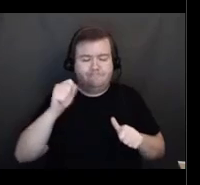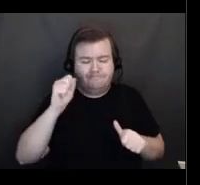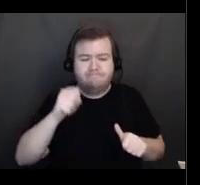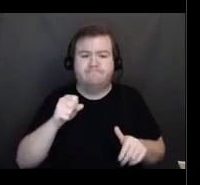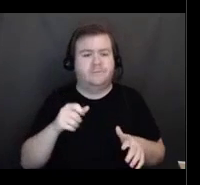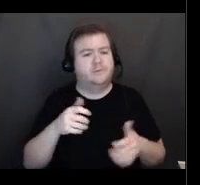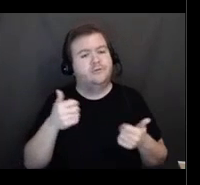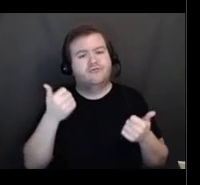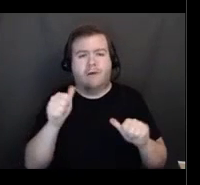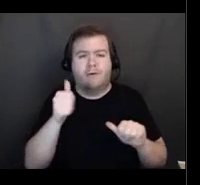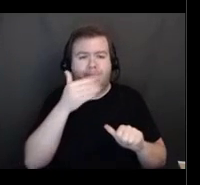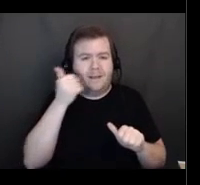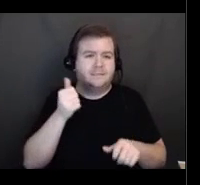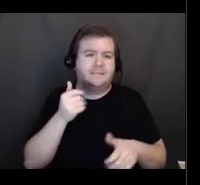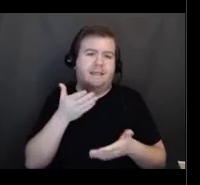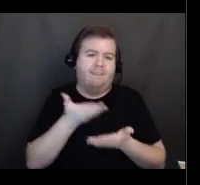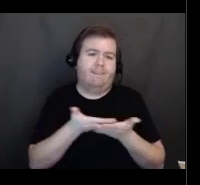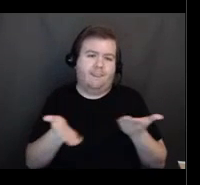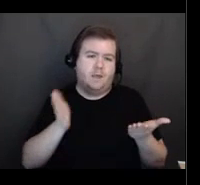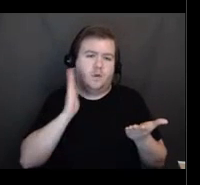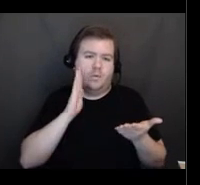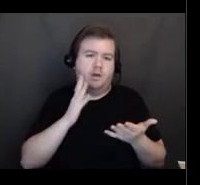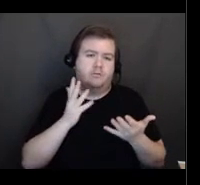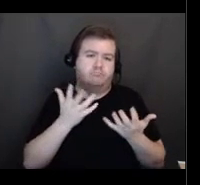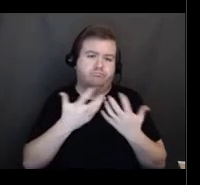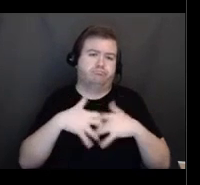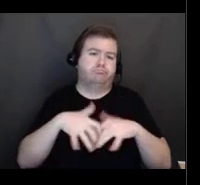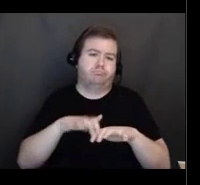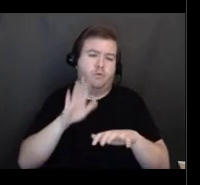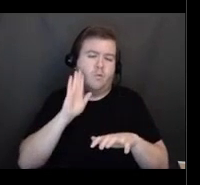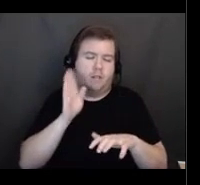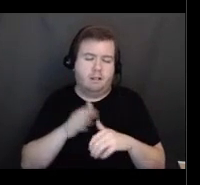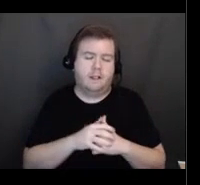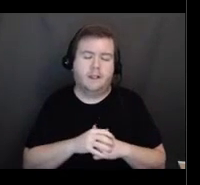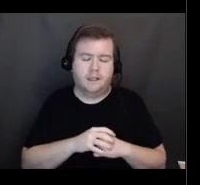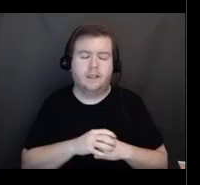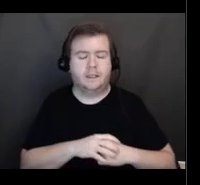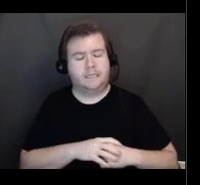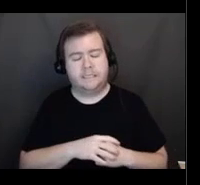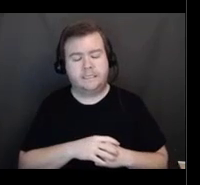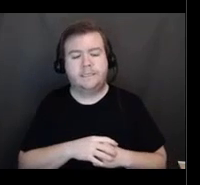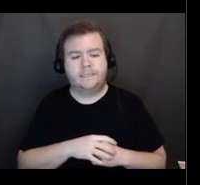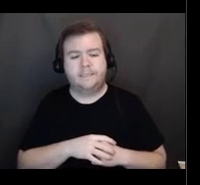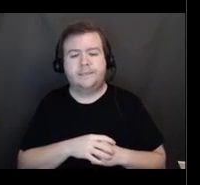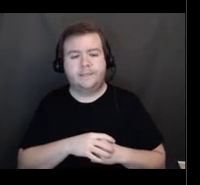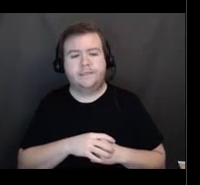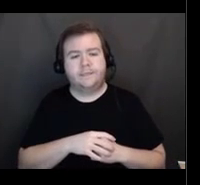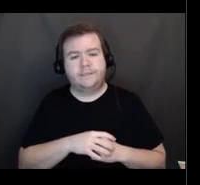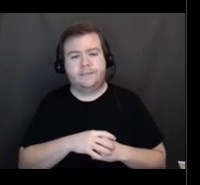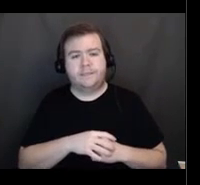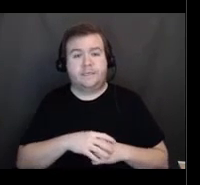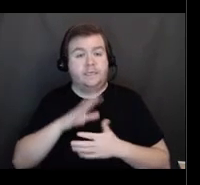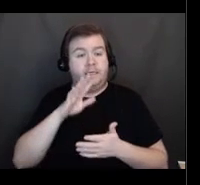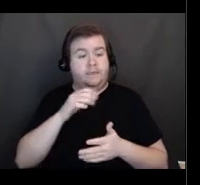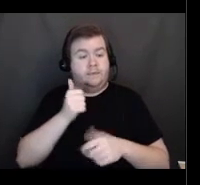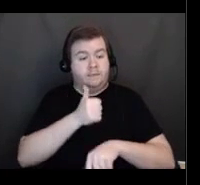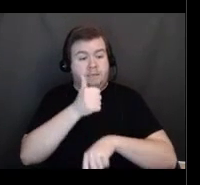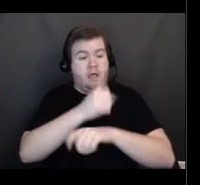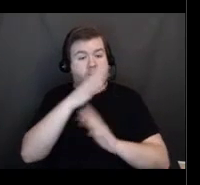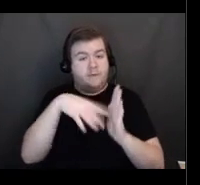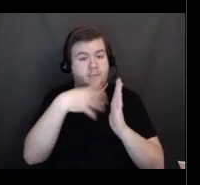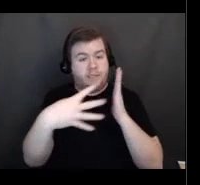work out. It is a big lift with scheduling for these